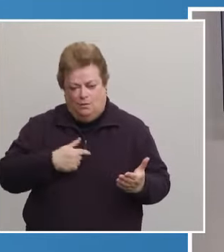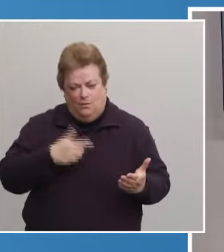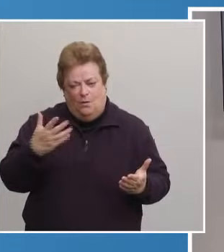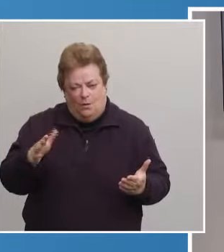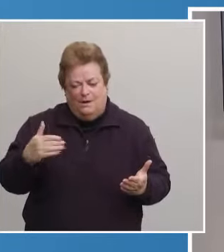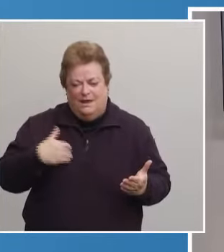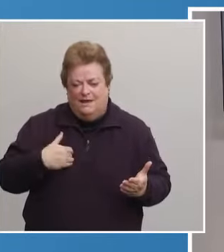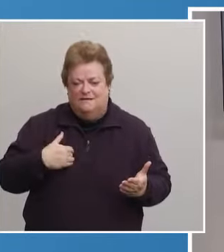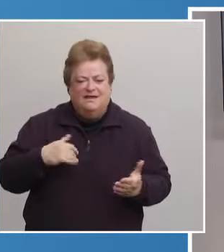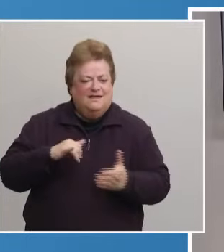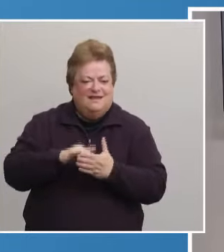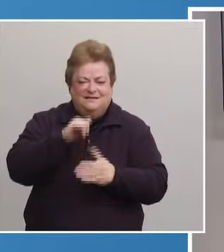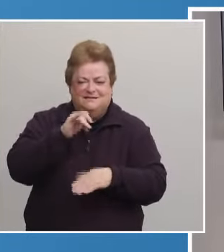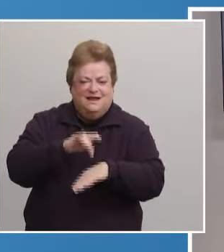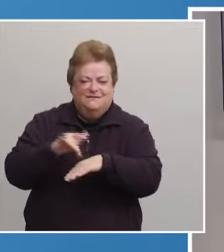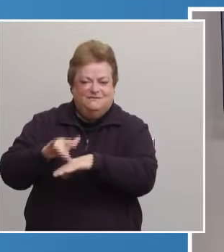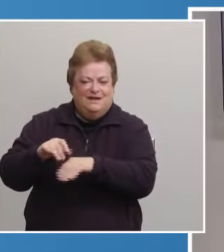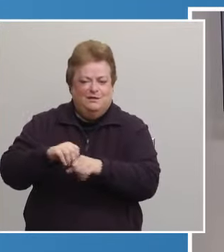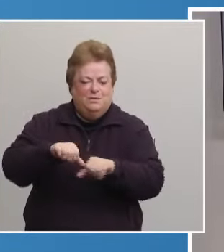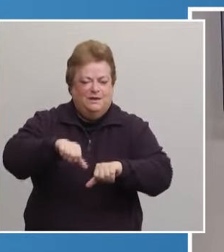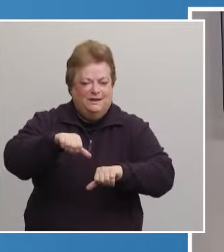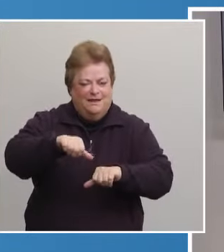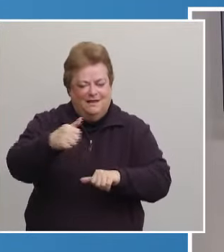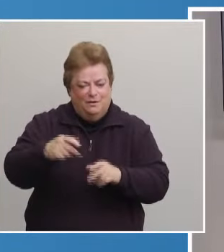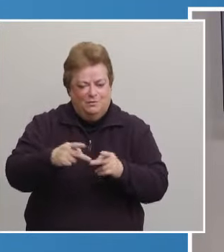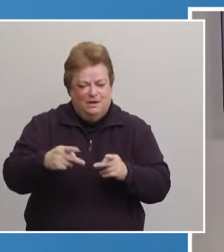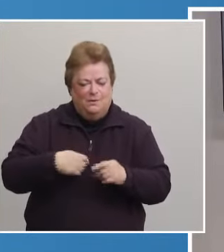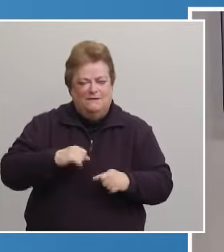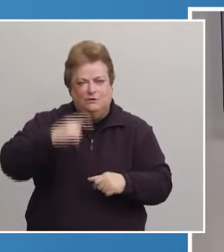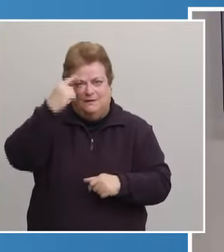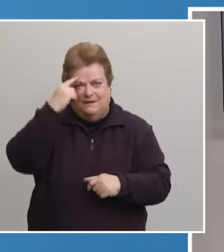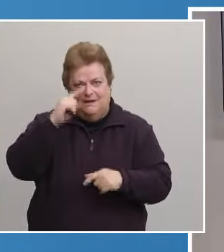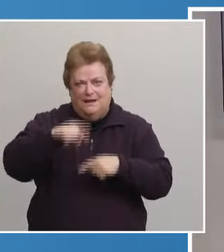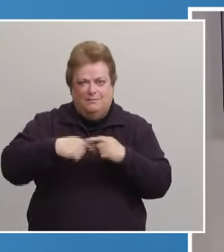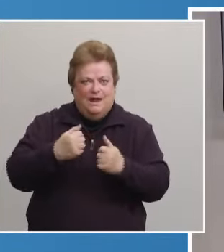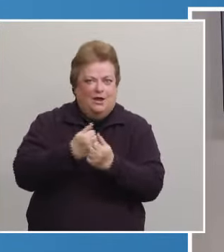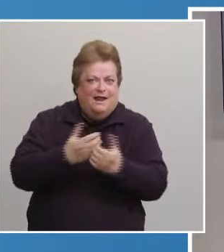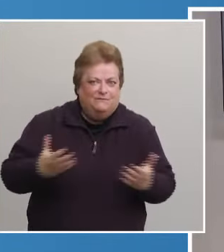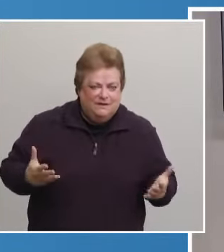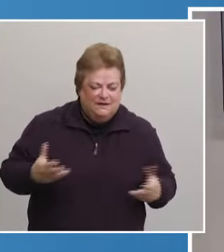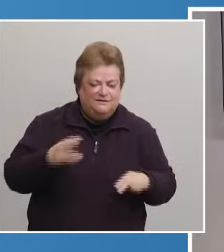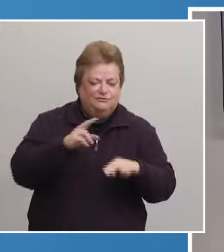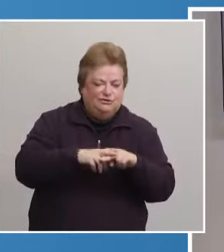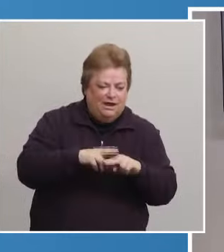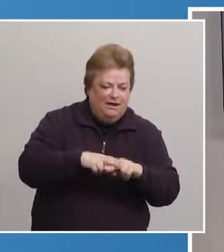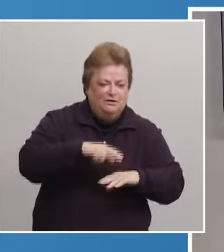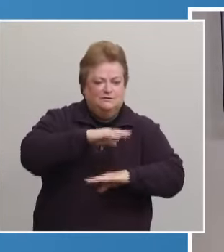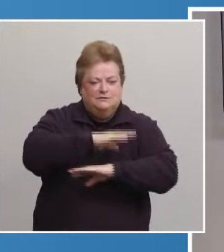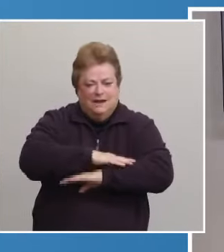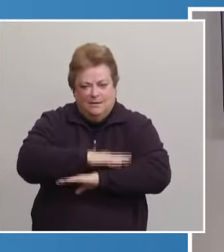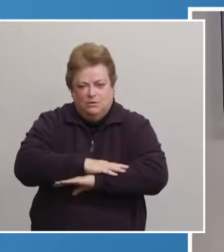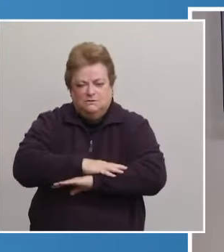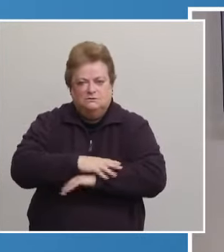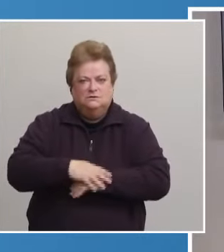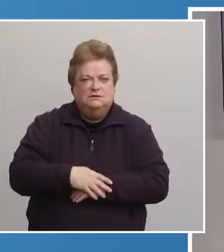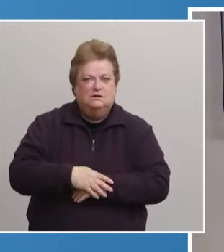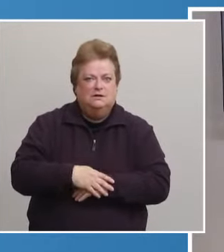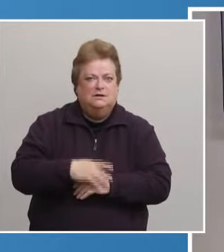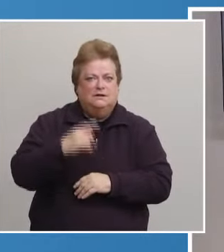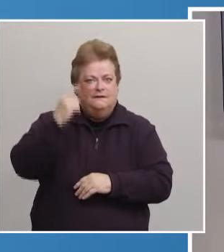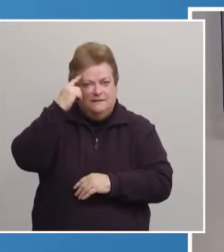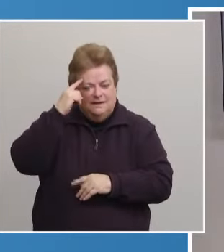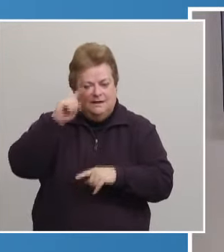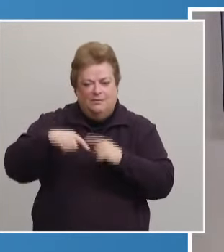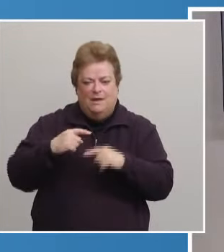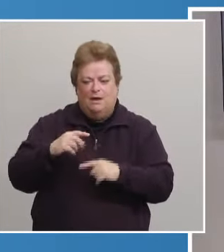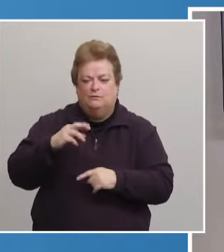everywhere. So we have to think of everything from chairs, tables, uh, we have to think about restroom